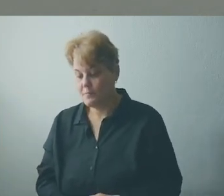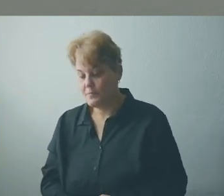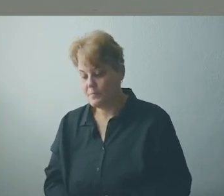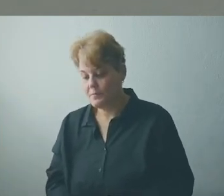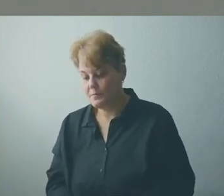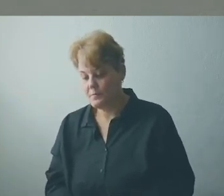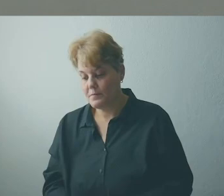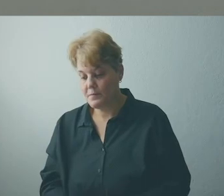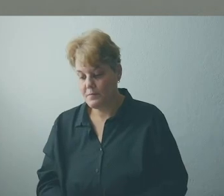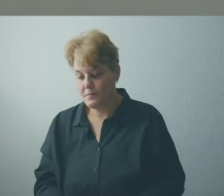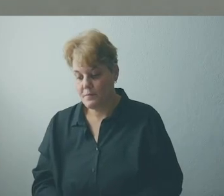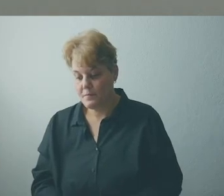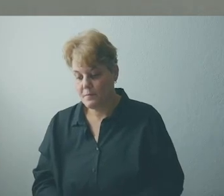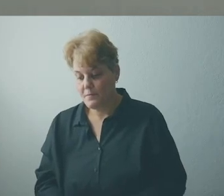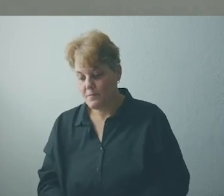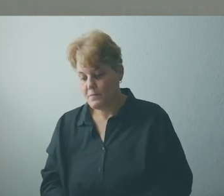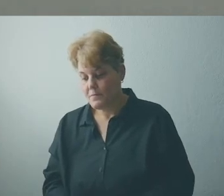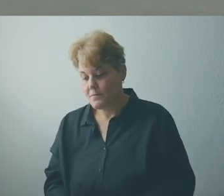realities.